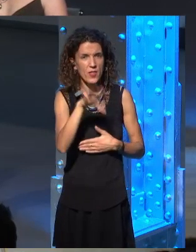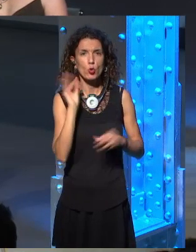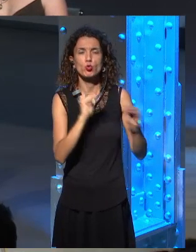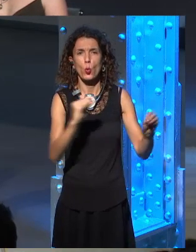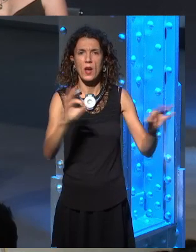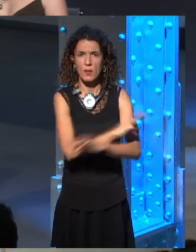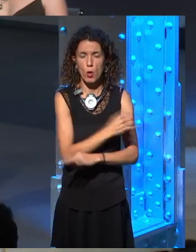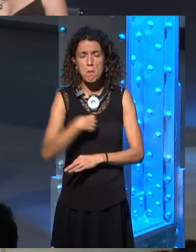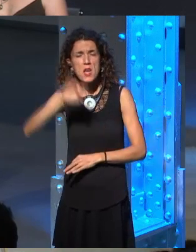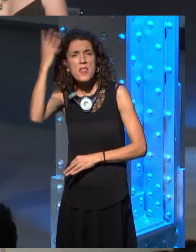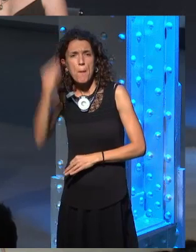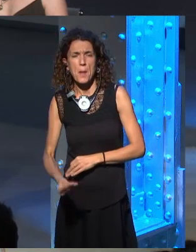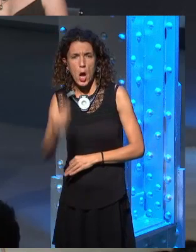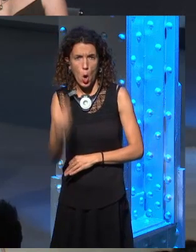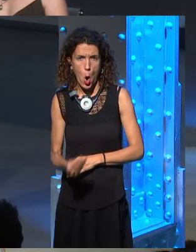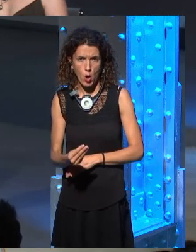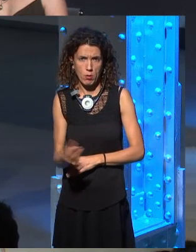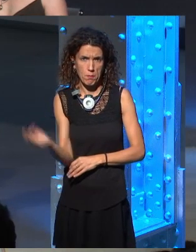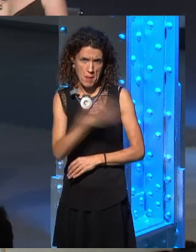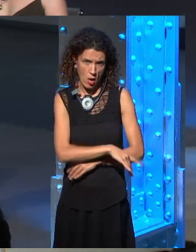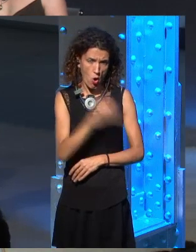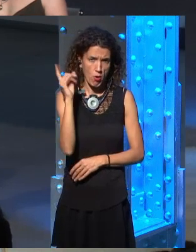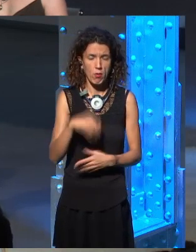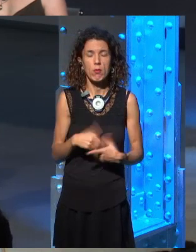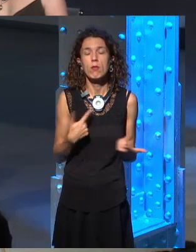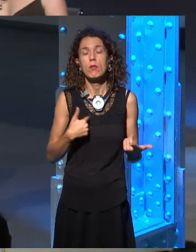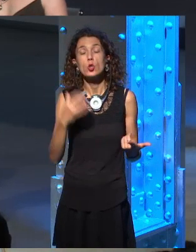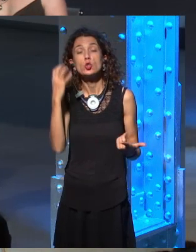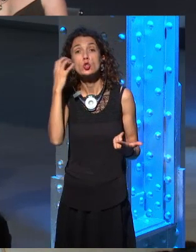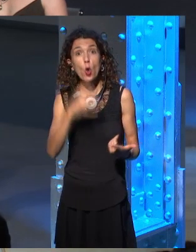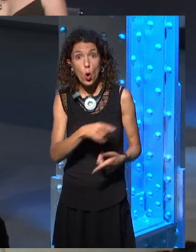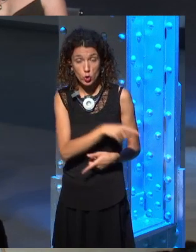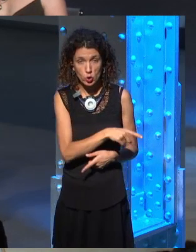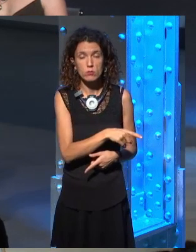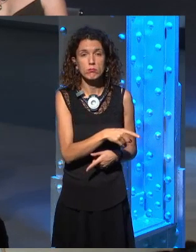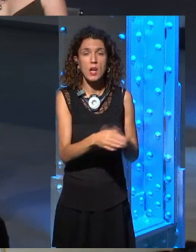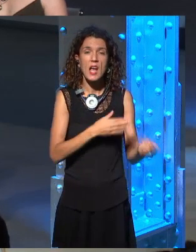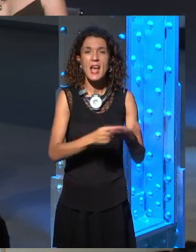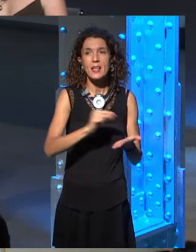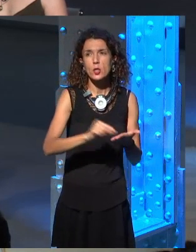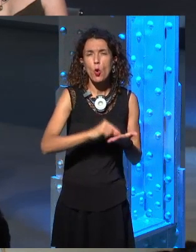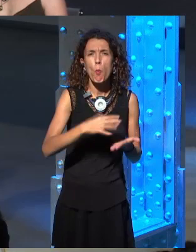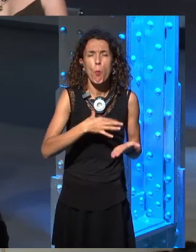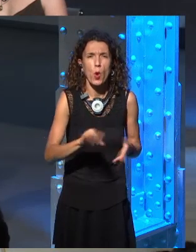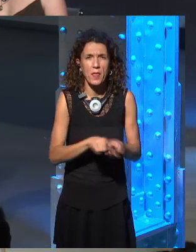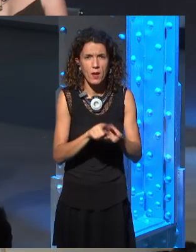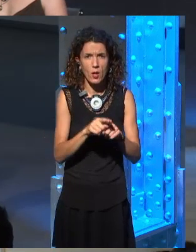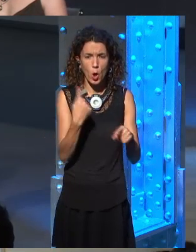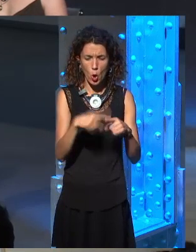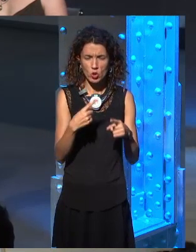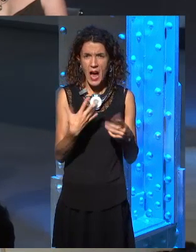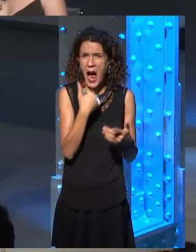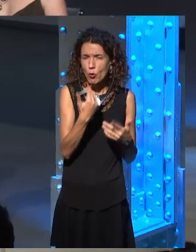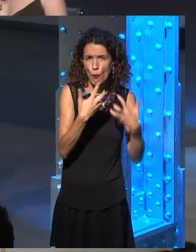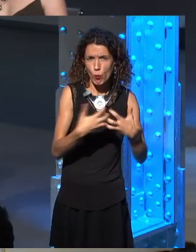Um, and George is a writer, but I think it can make just about anything work. Uh, and I hope that